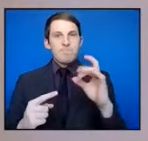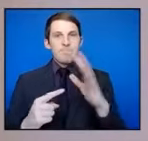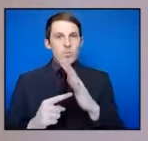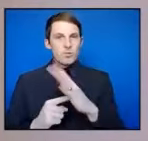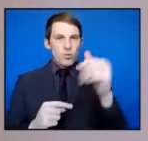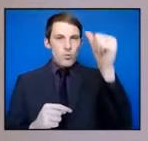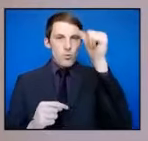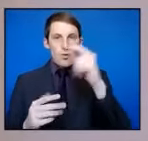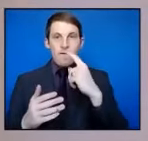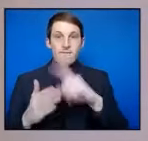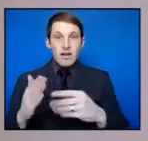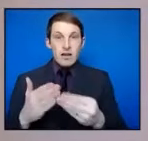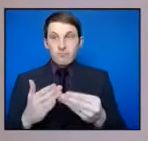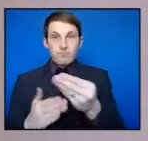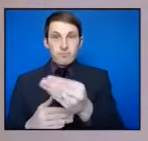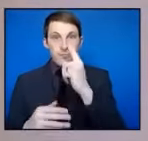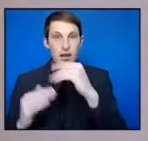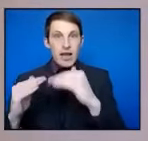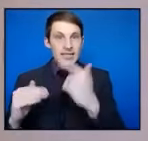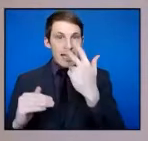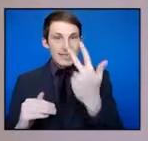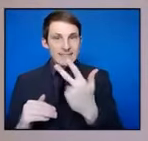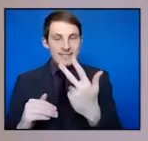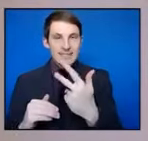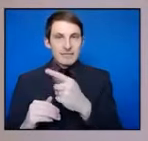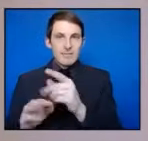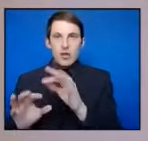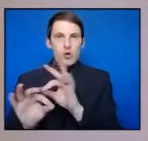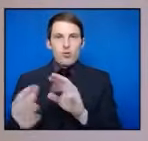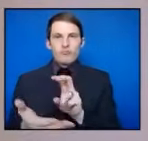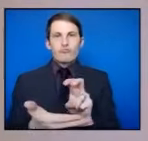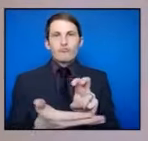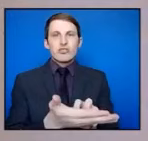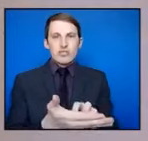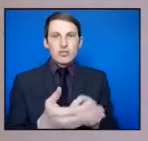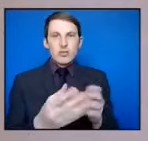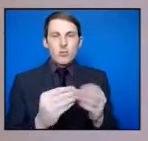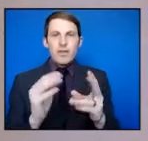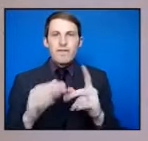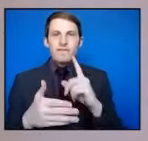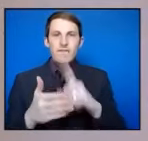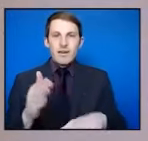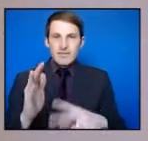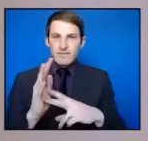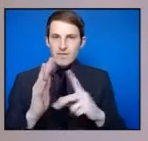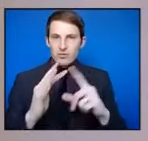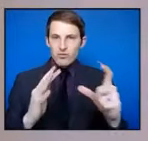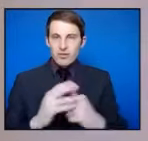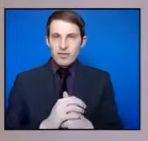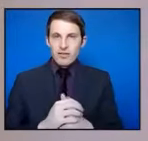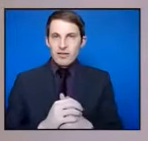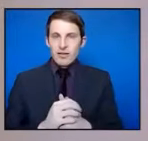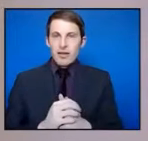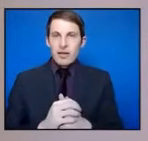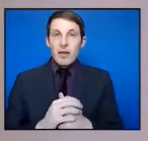fines issued to people under the age of 18, they're not registered with Fines Victoria. A person